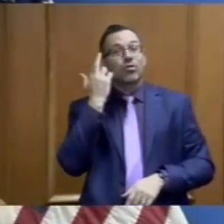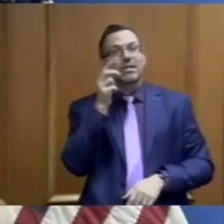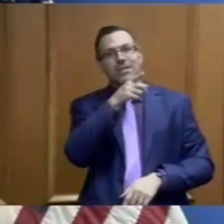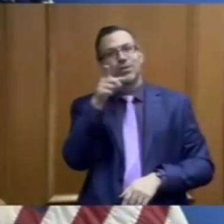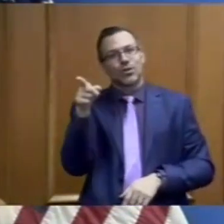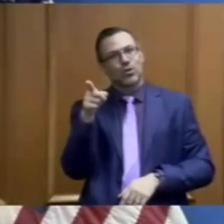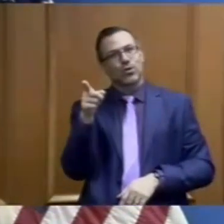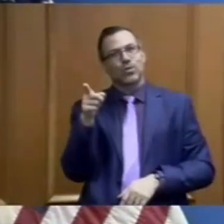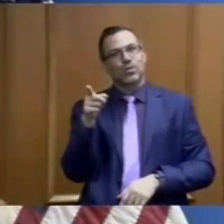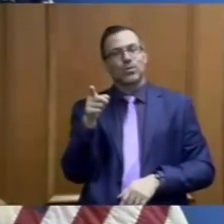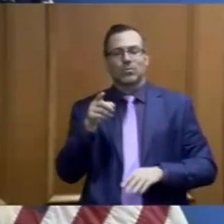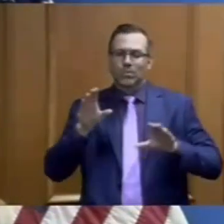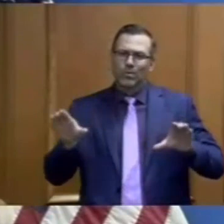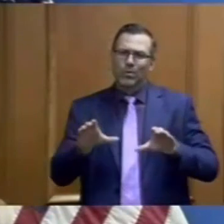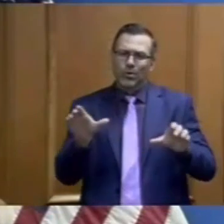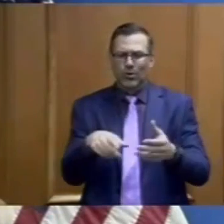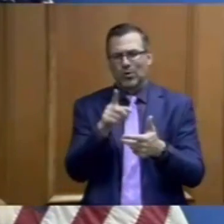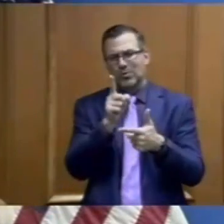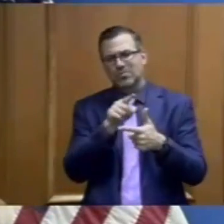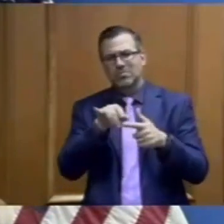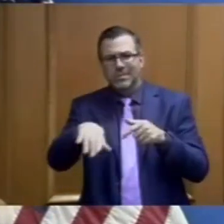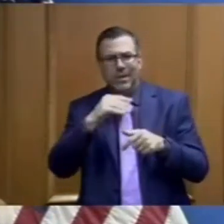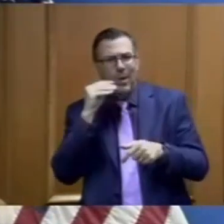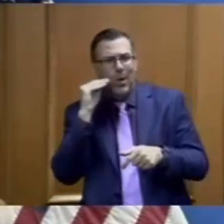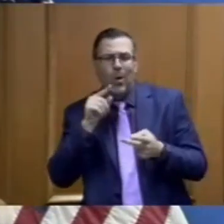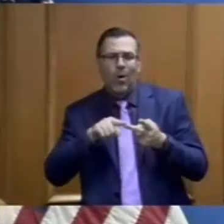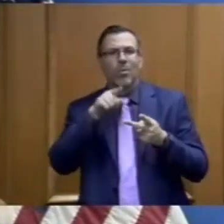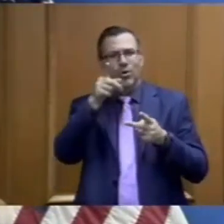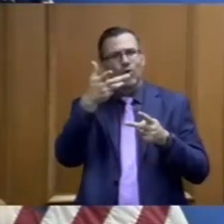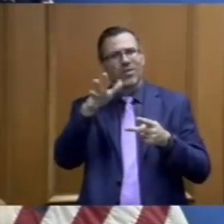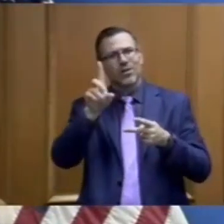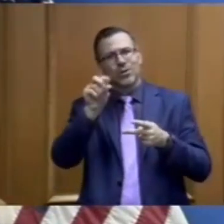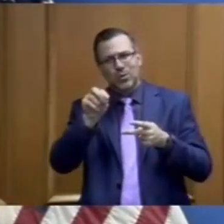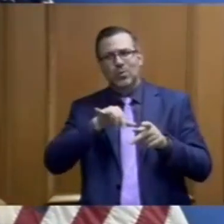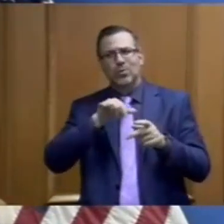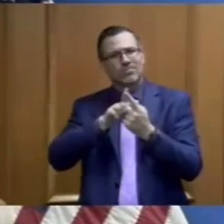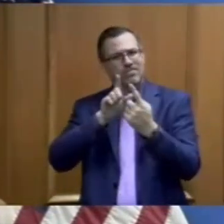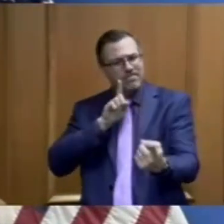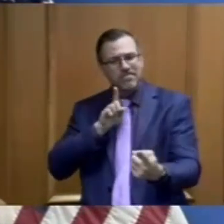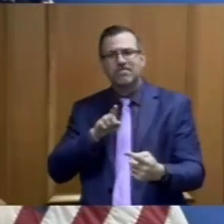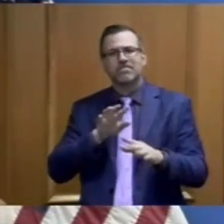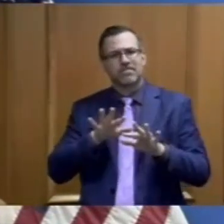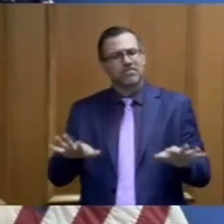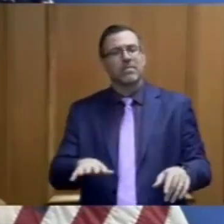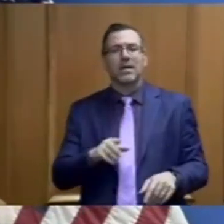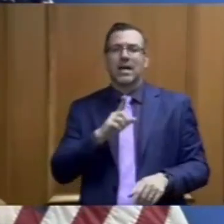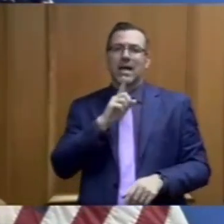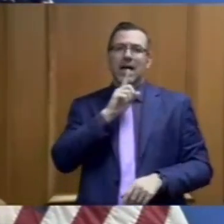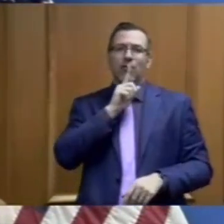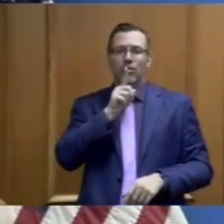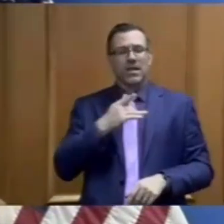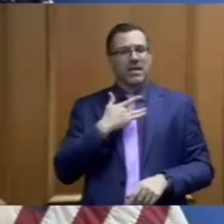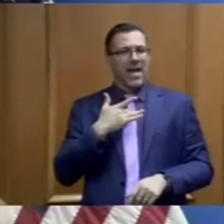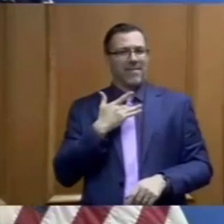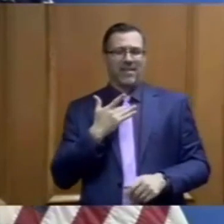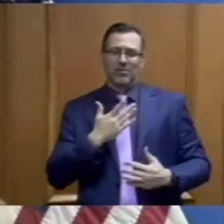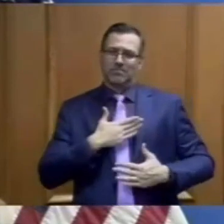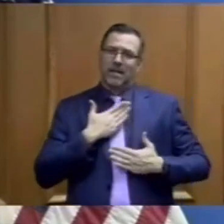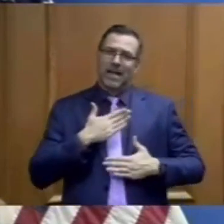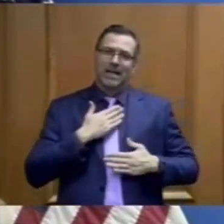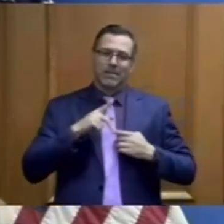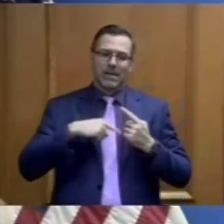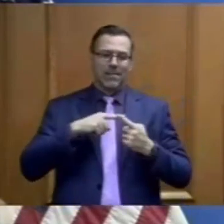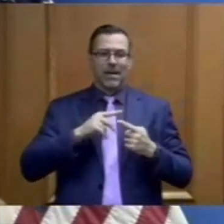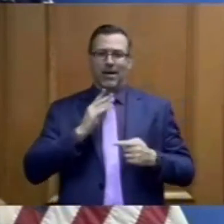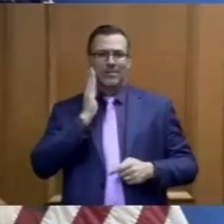sacrifices, great sacrifices that many have made and I'm encouraged where we're headed. So